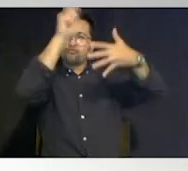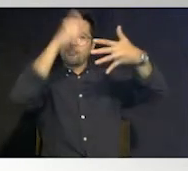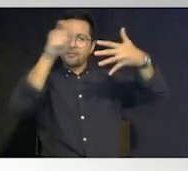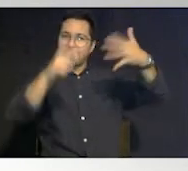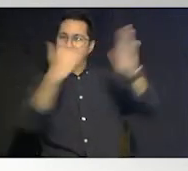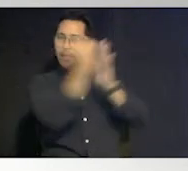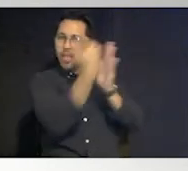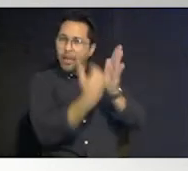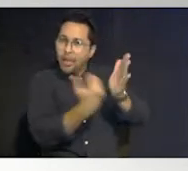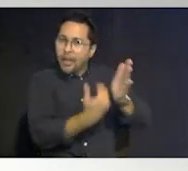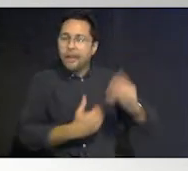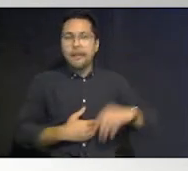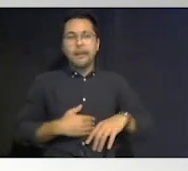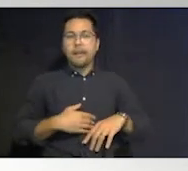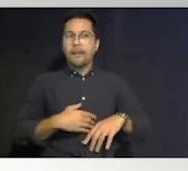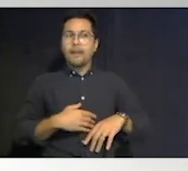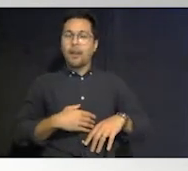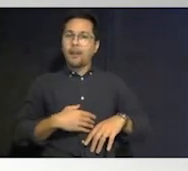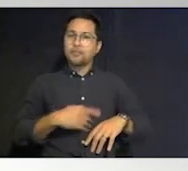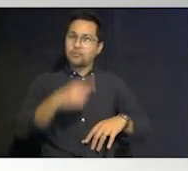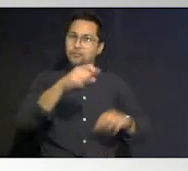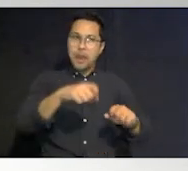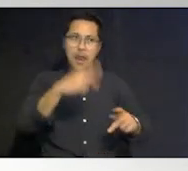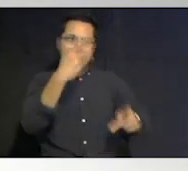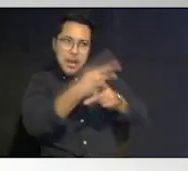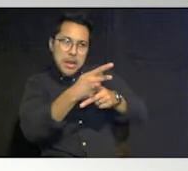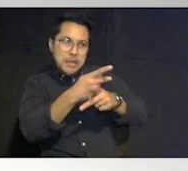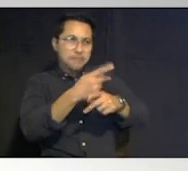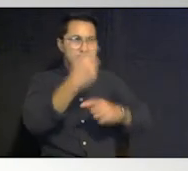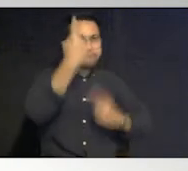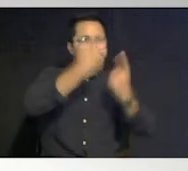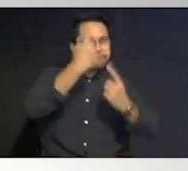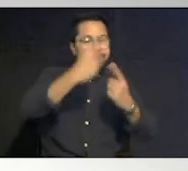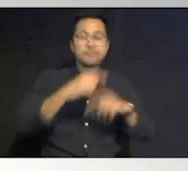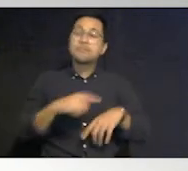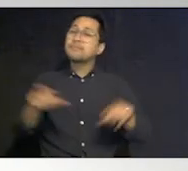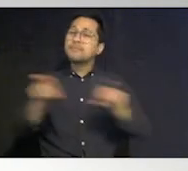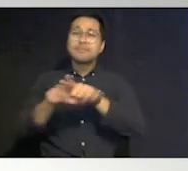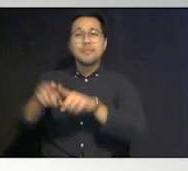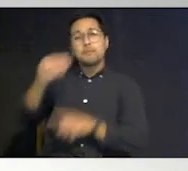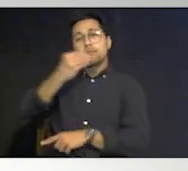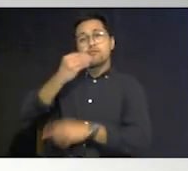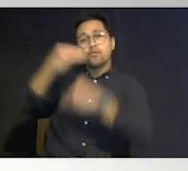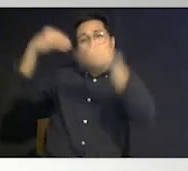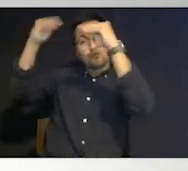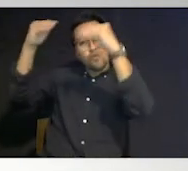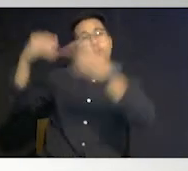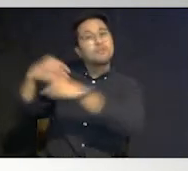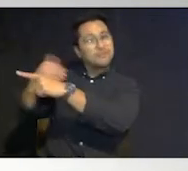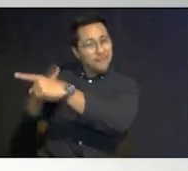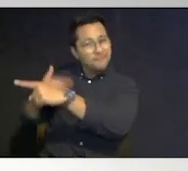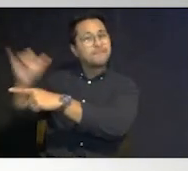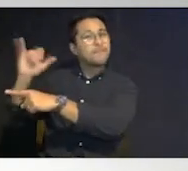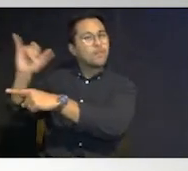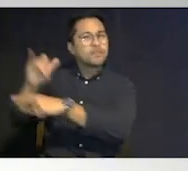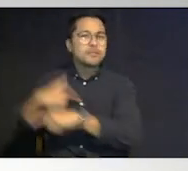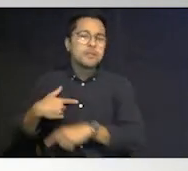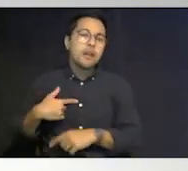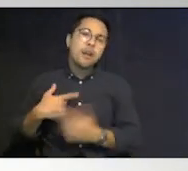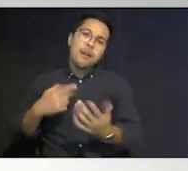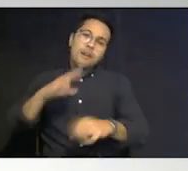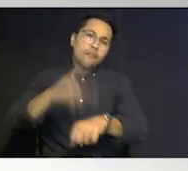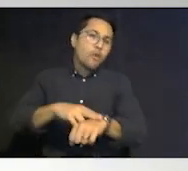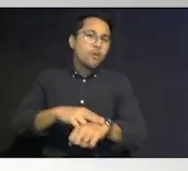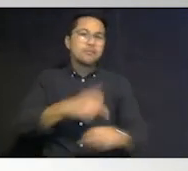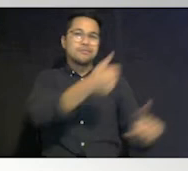think about to have in your disaster plan the same as with grocery stores so this information really is just to get you thinking of course everyone's